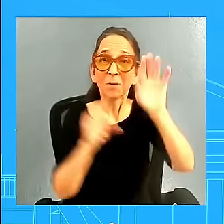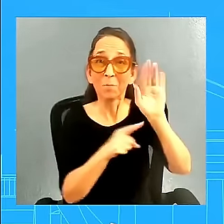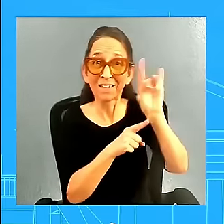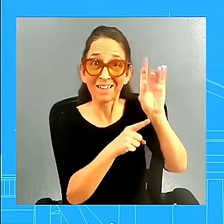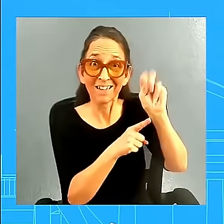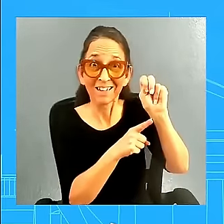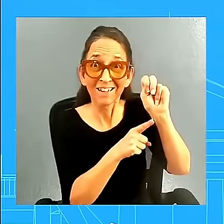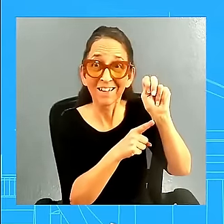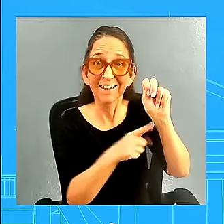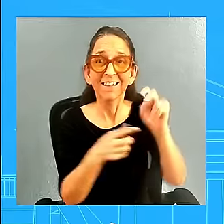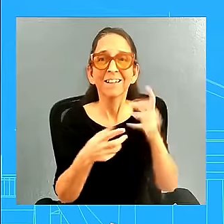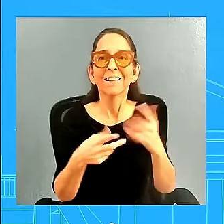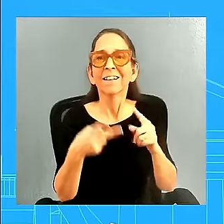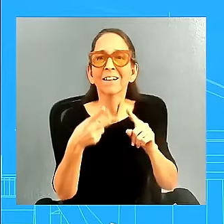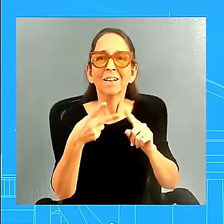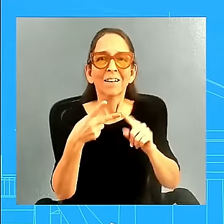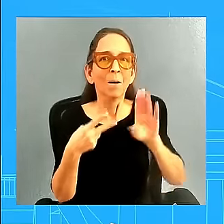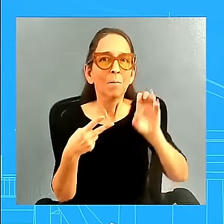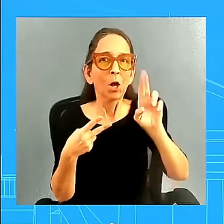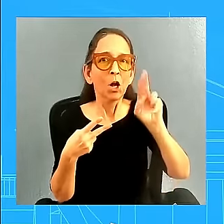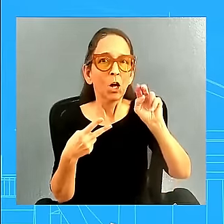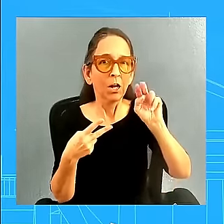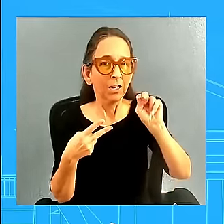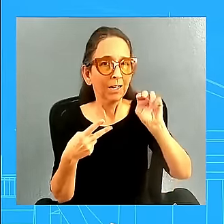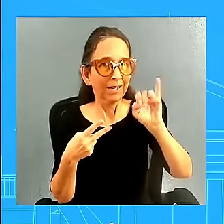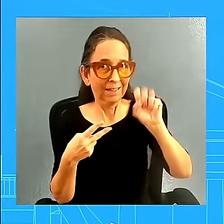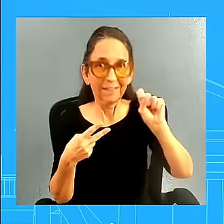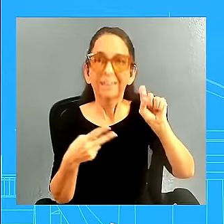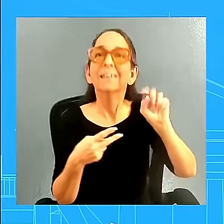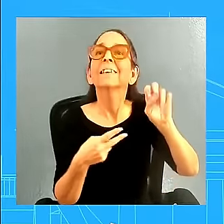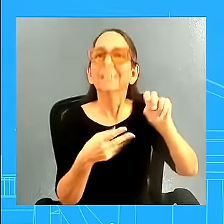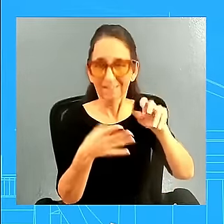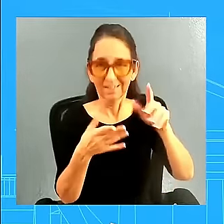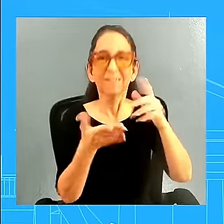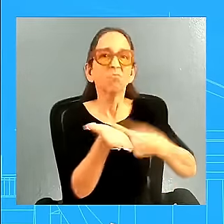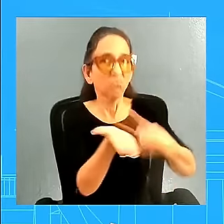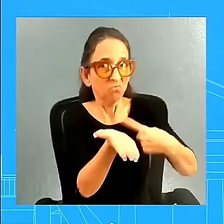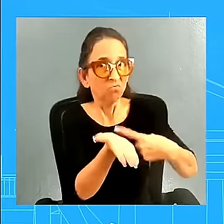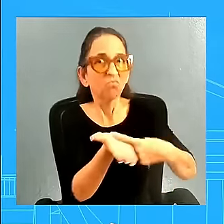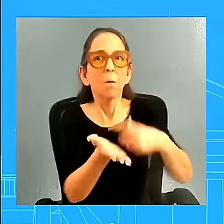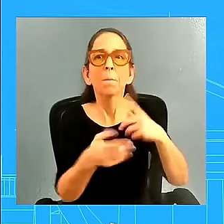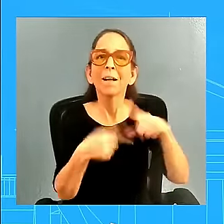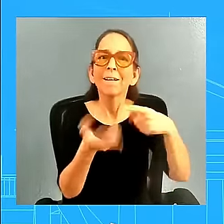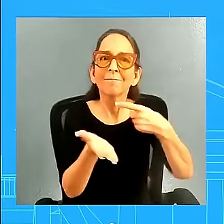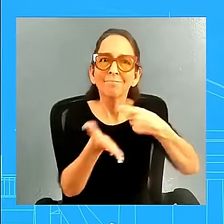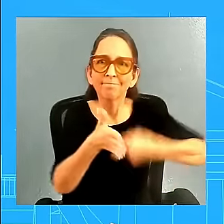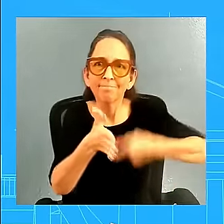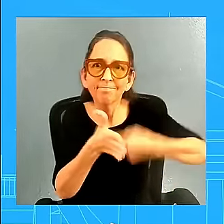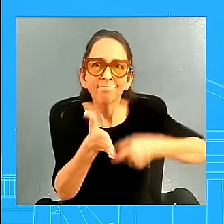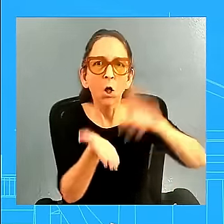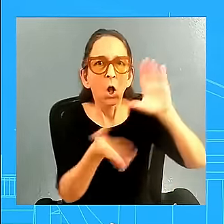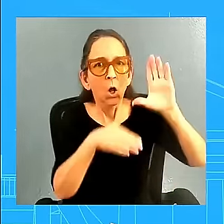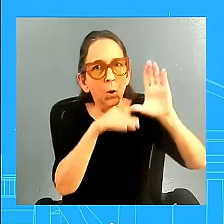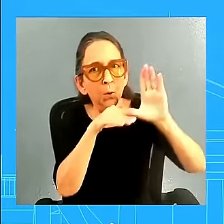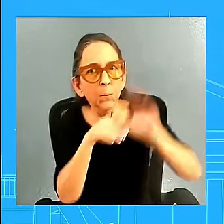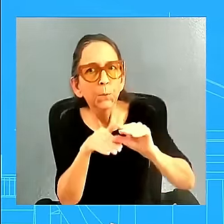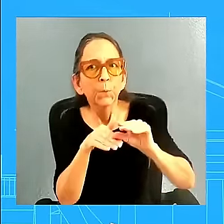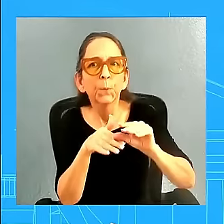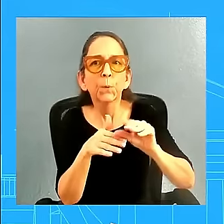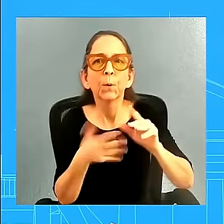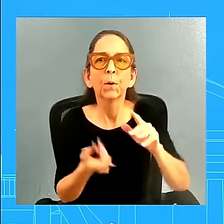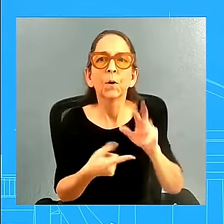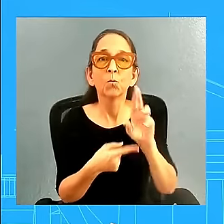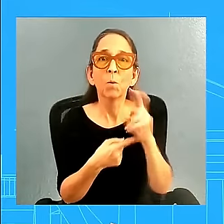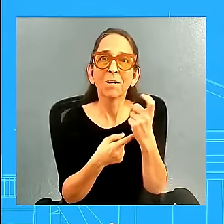go to New Hampshire to talk about what he and the vice president have been able to do in more than three and a half years, lowering prescription drugs, beating big